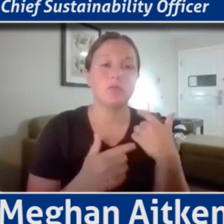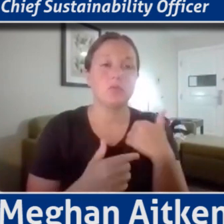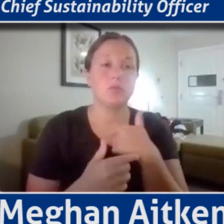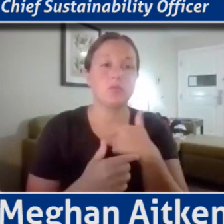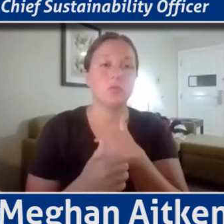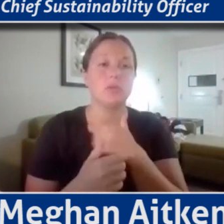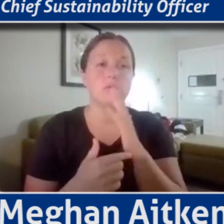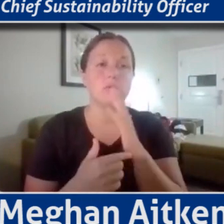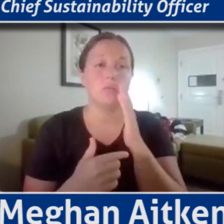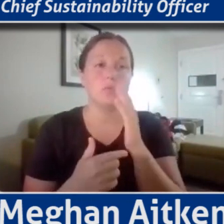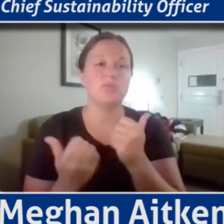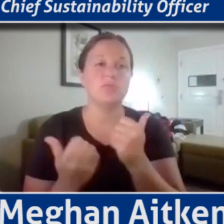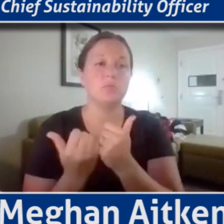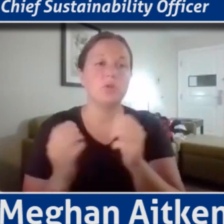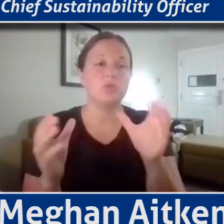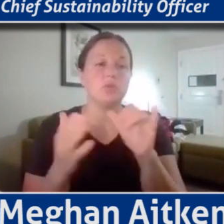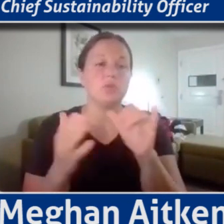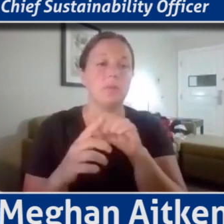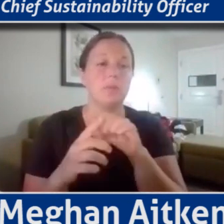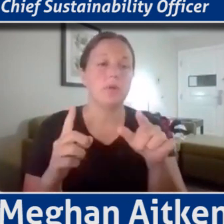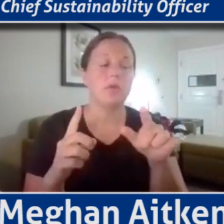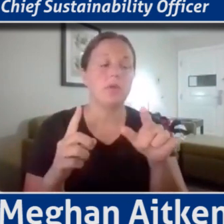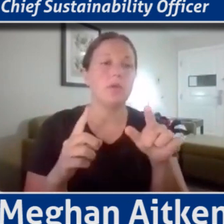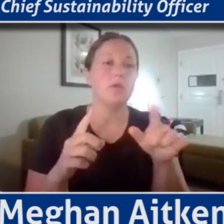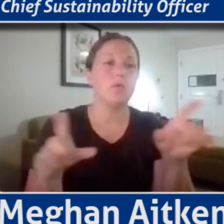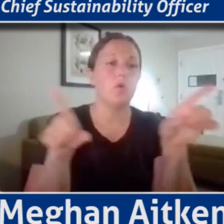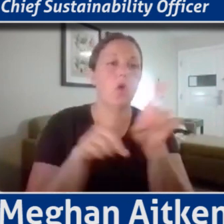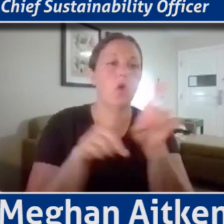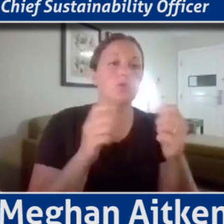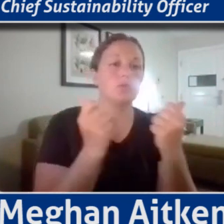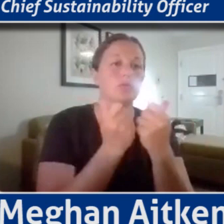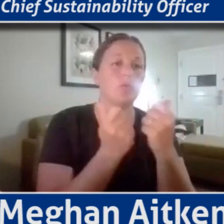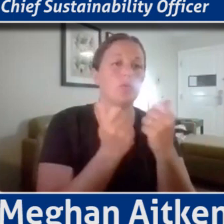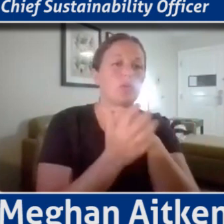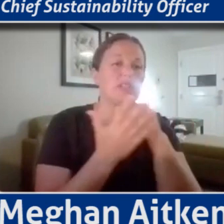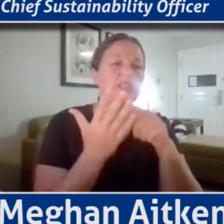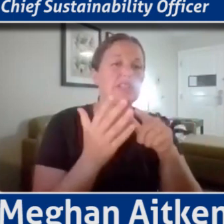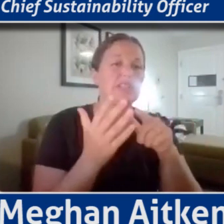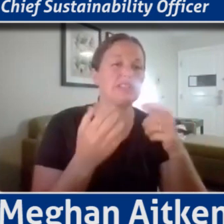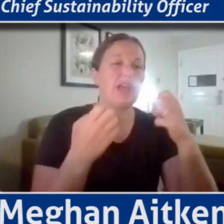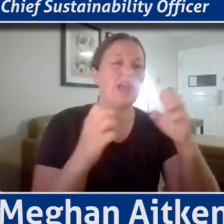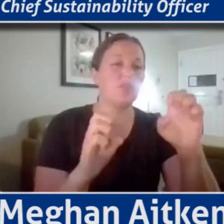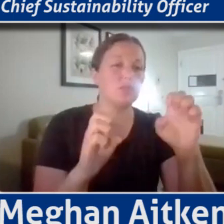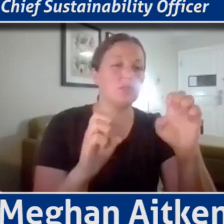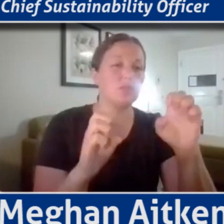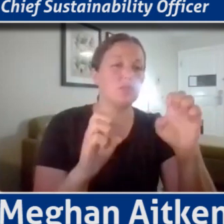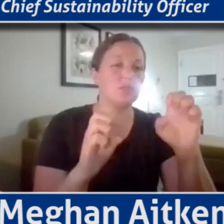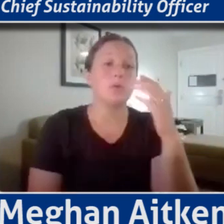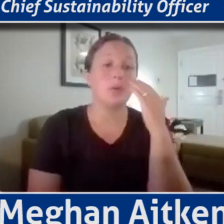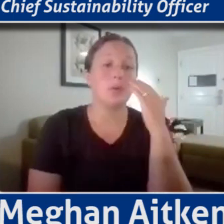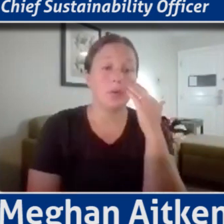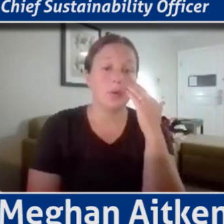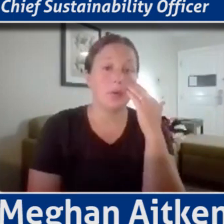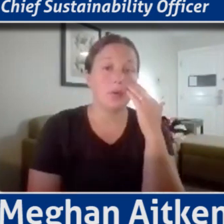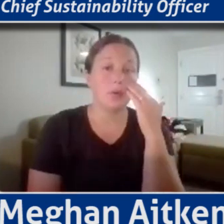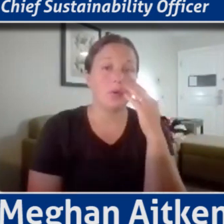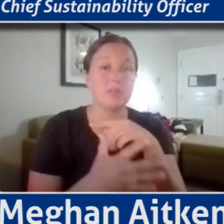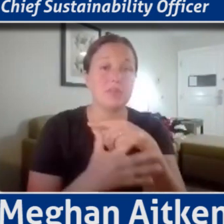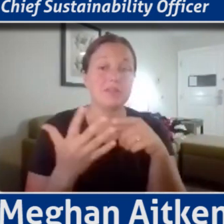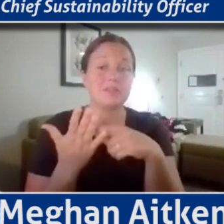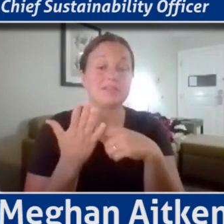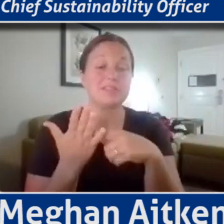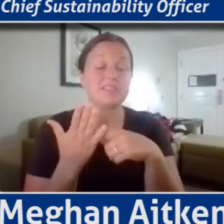these things, but we're all supporting these efforts. And as you know, and as we have these discussions, the